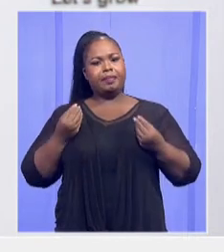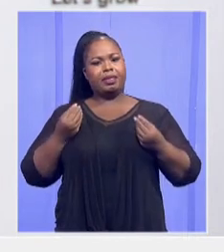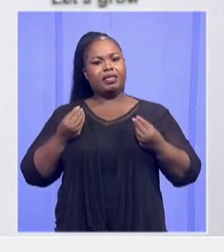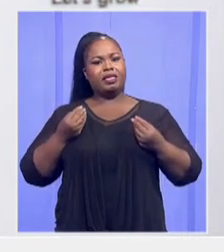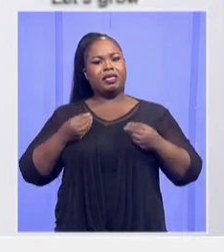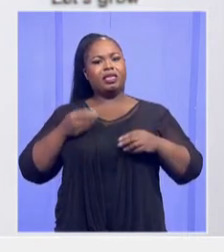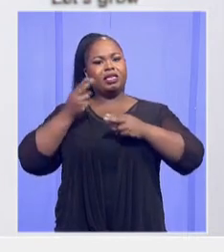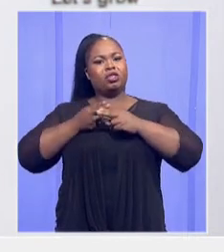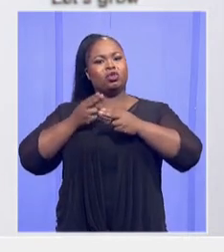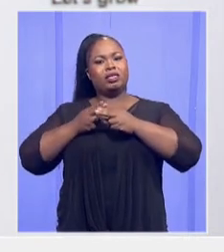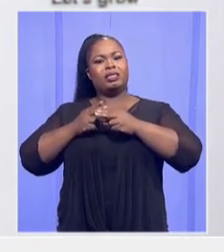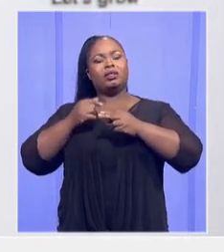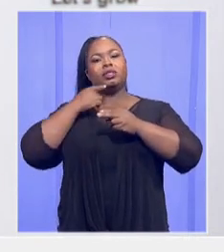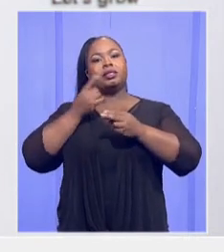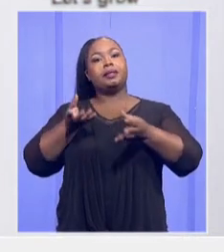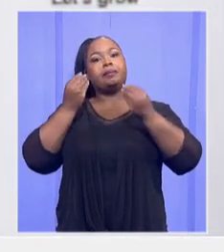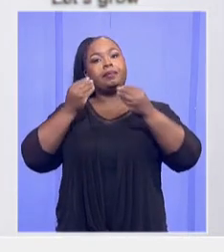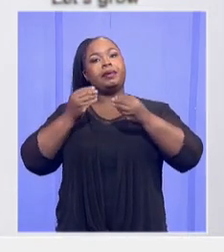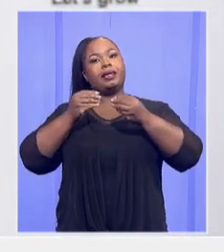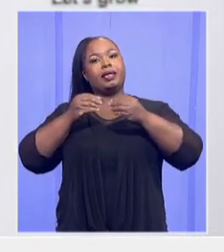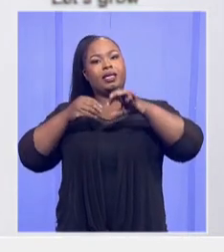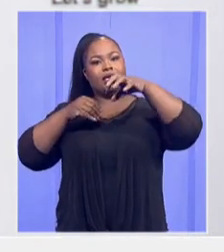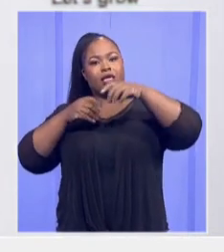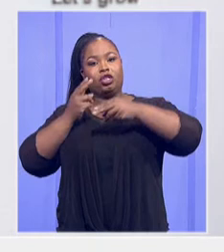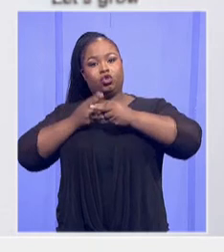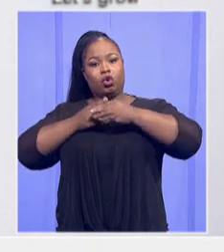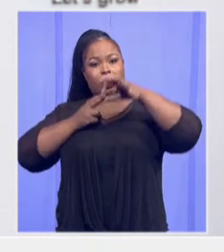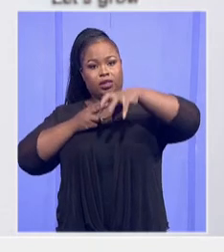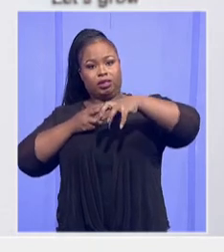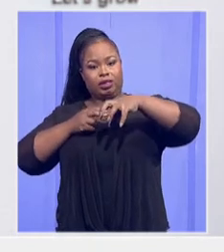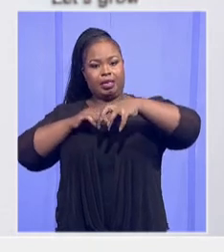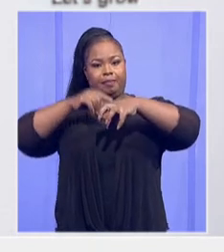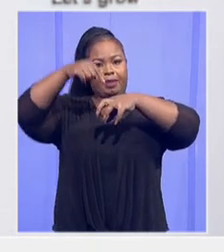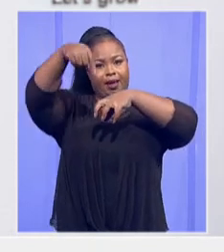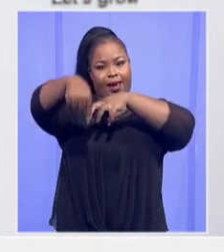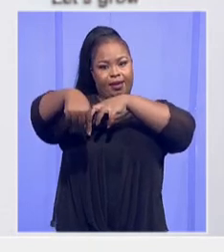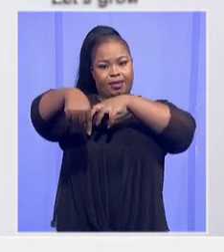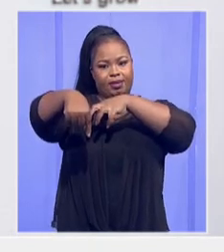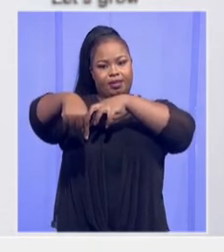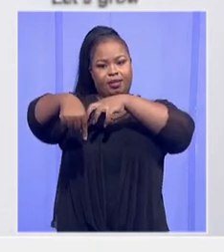She was found behind, right?